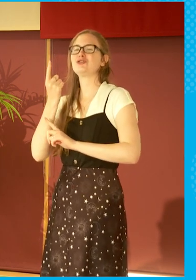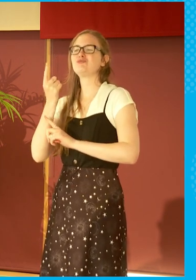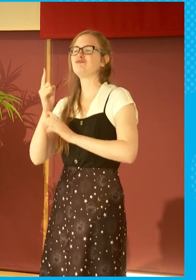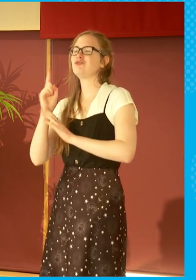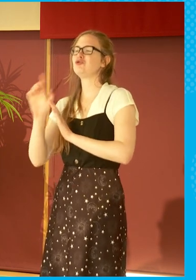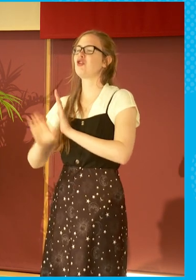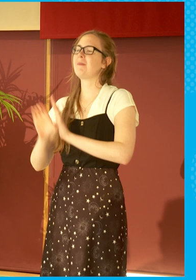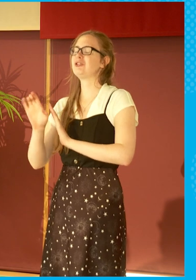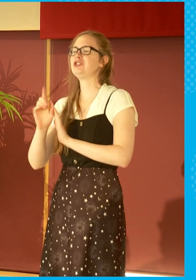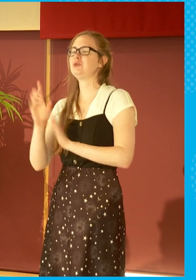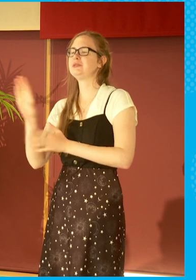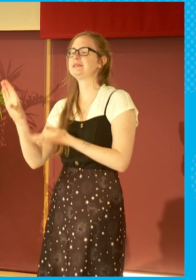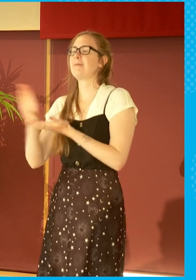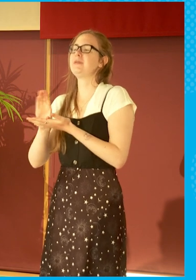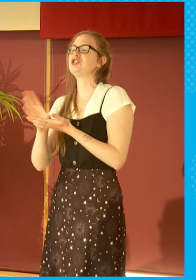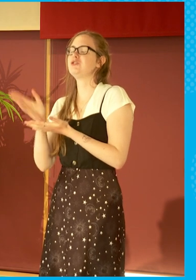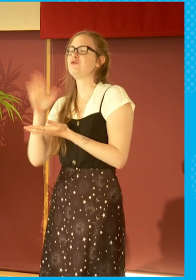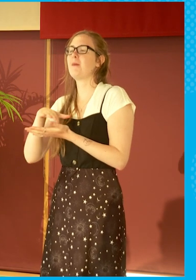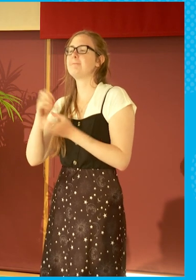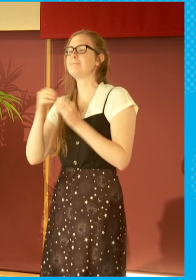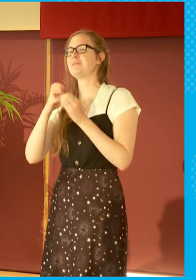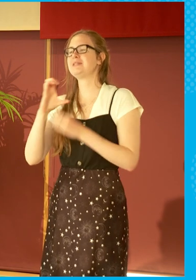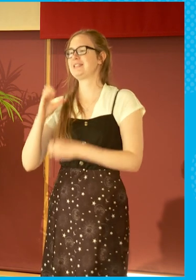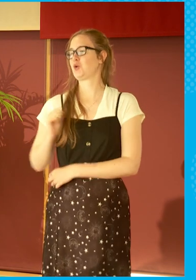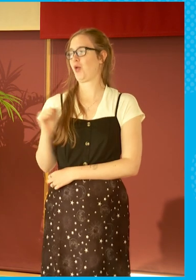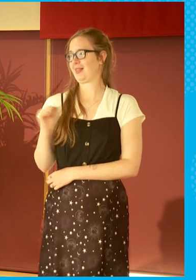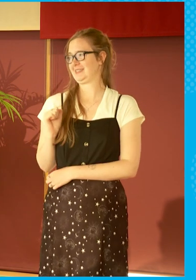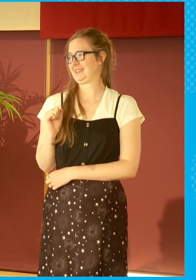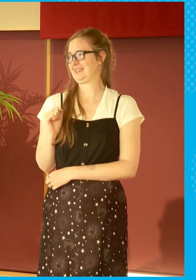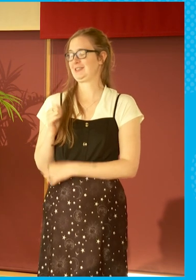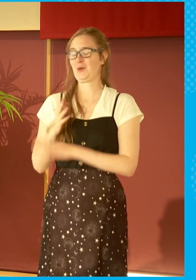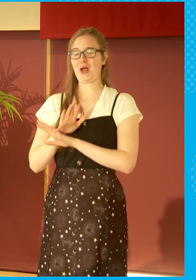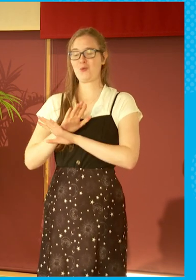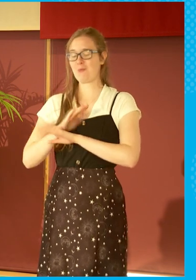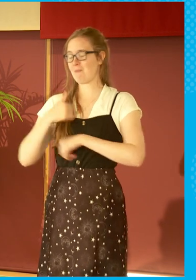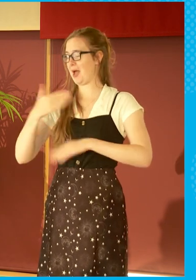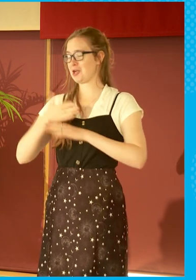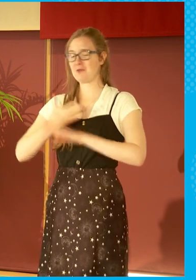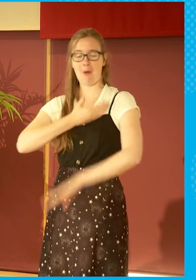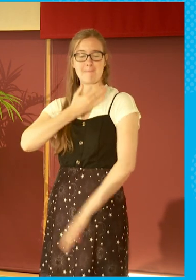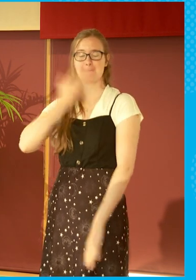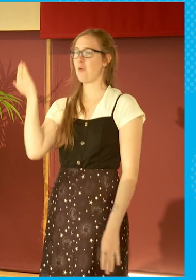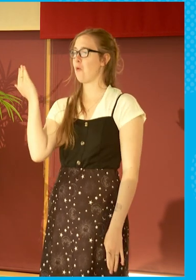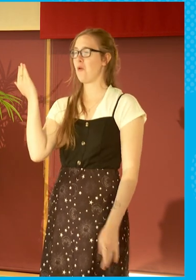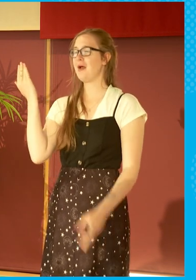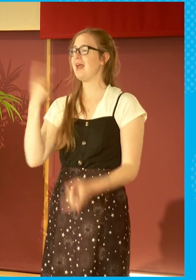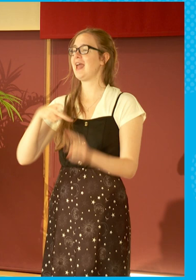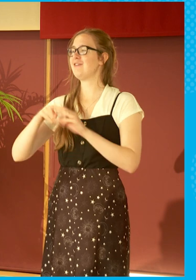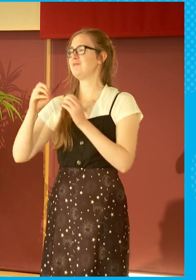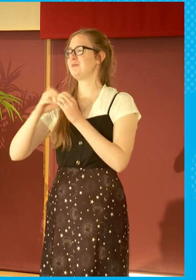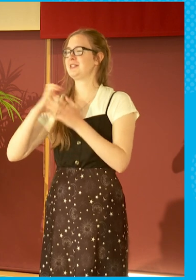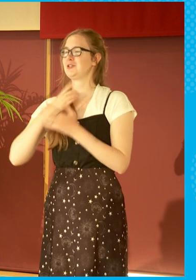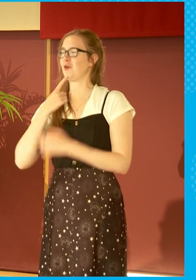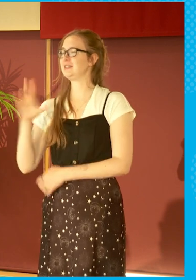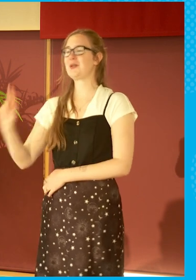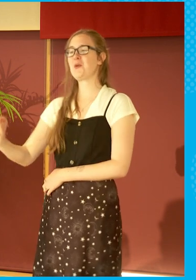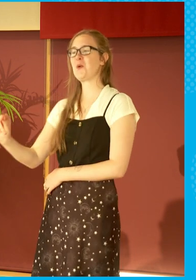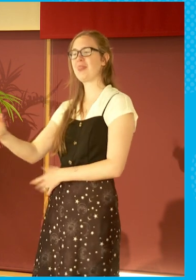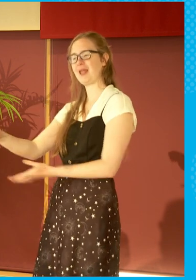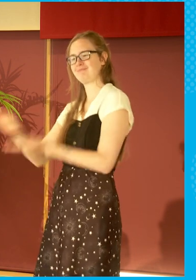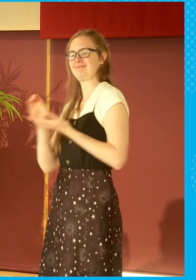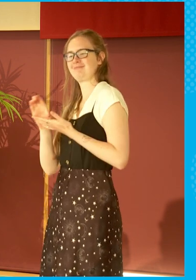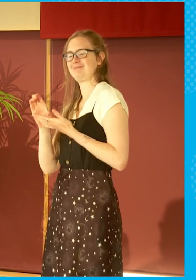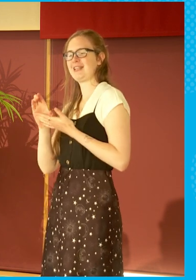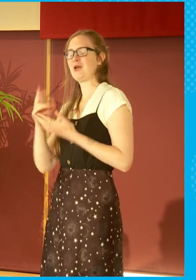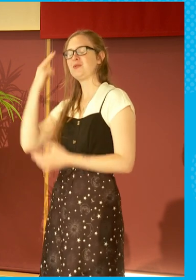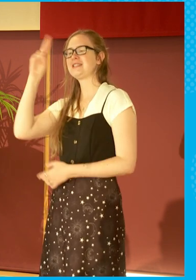by BBC Scotland. So literally I would not have a career if it wasn't for BBC Scotland documentary called Black and